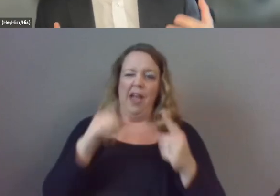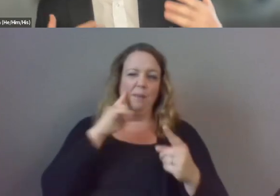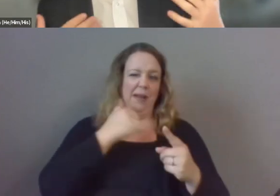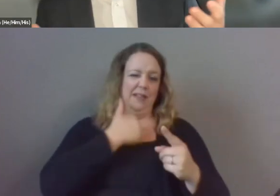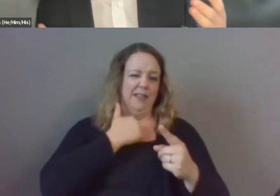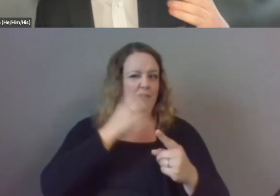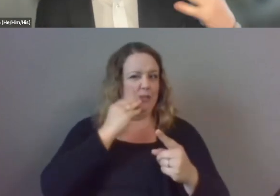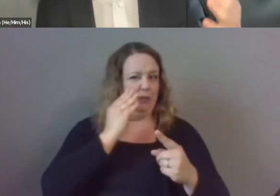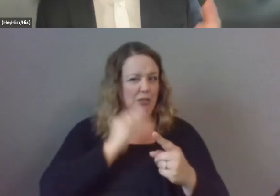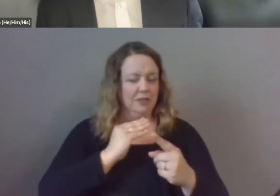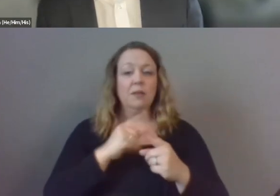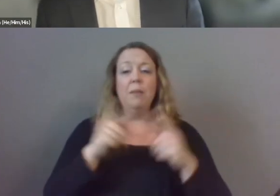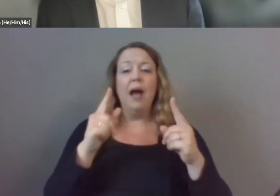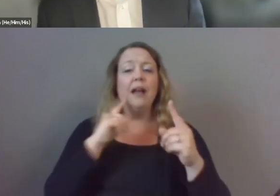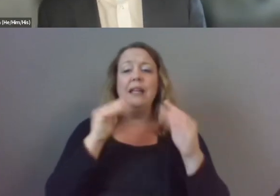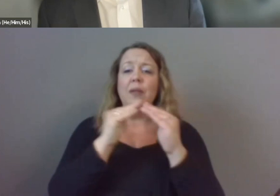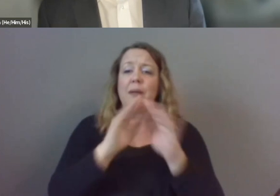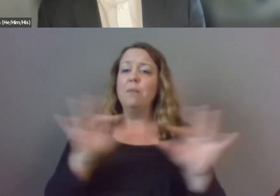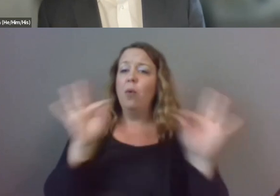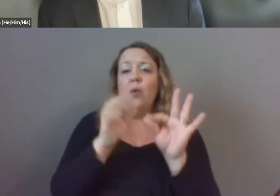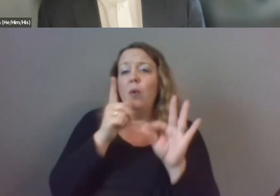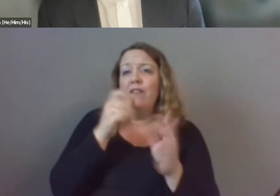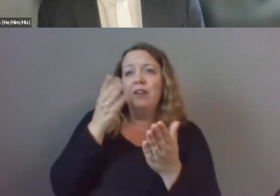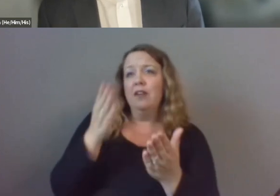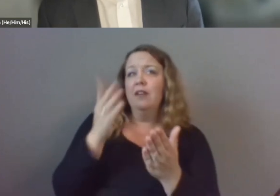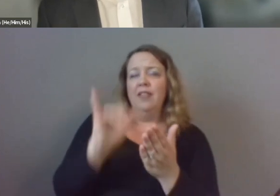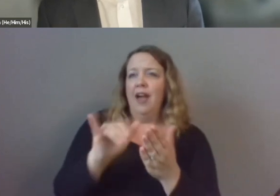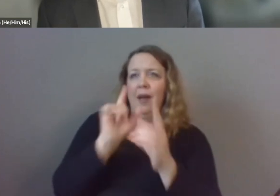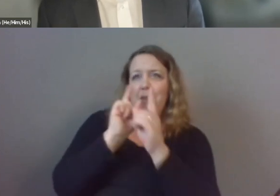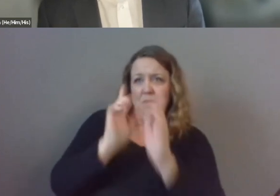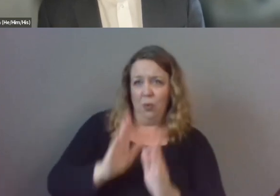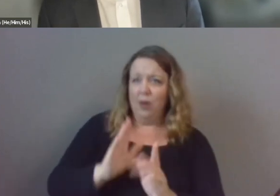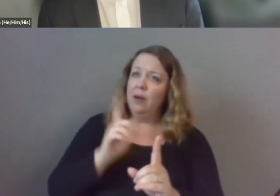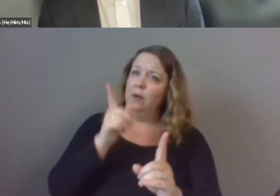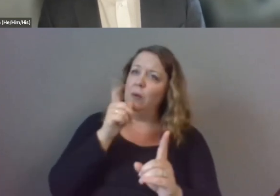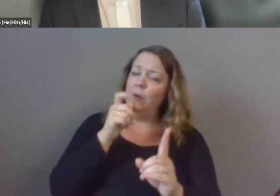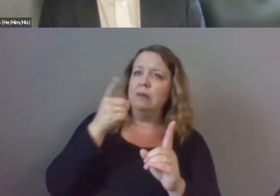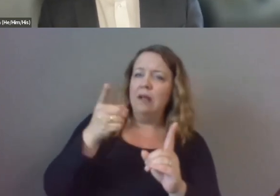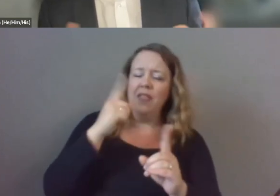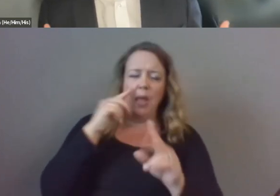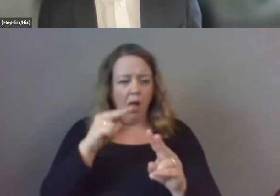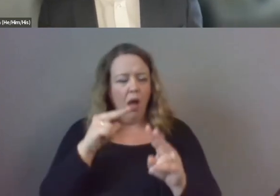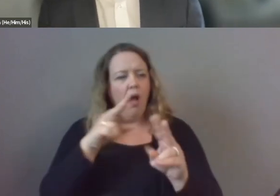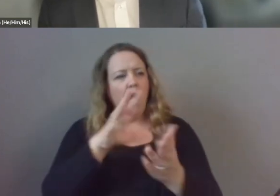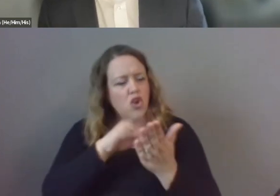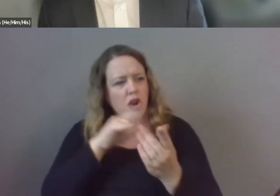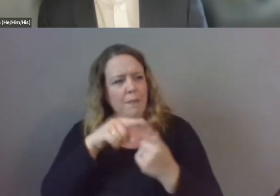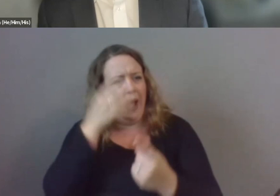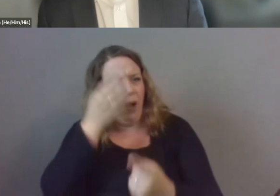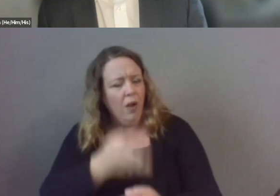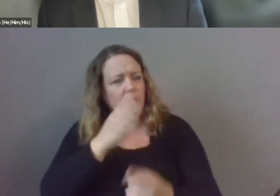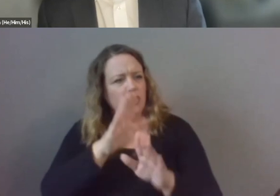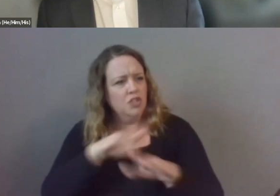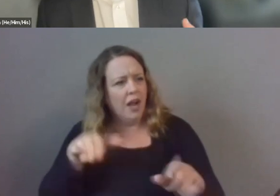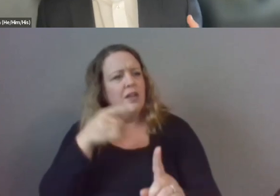whoever is in that mentor position take the time to learn about you and i think mentors are in